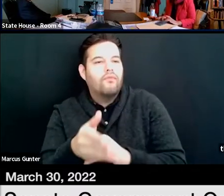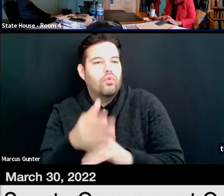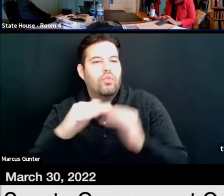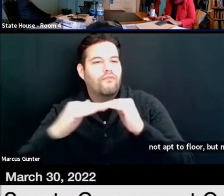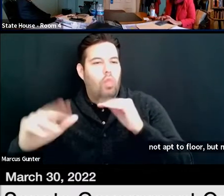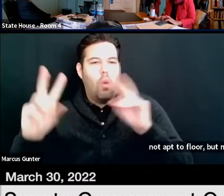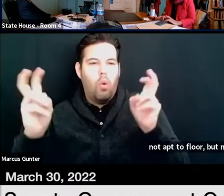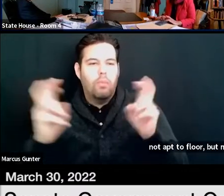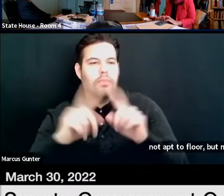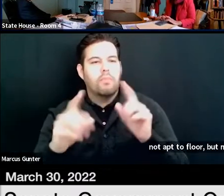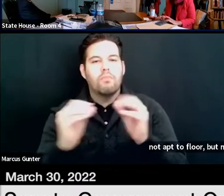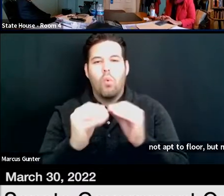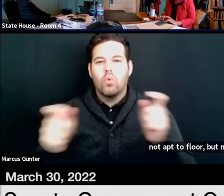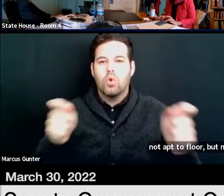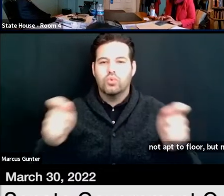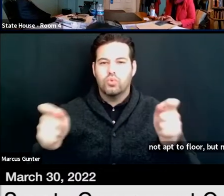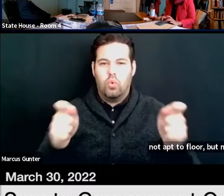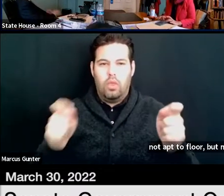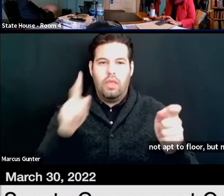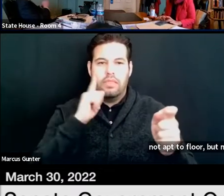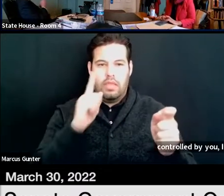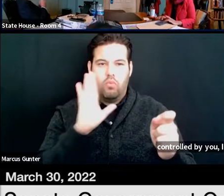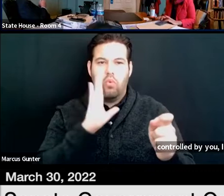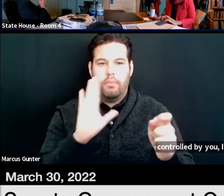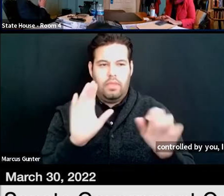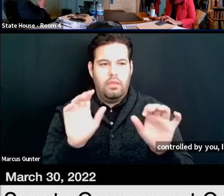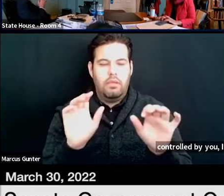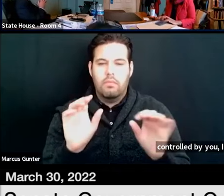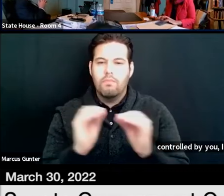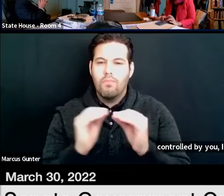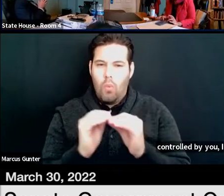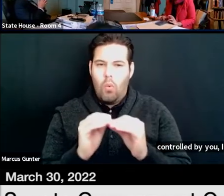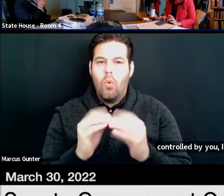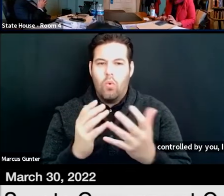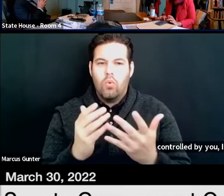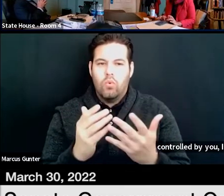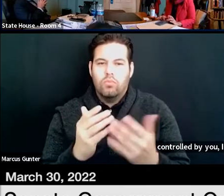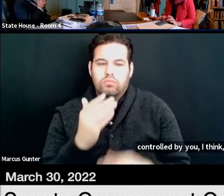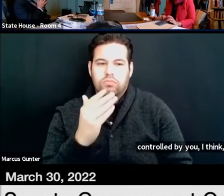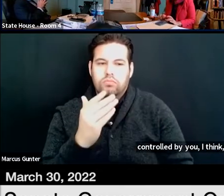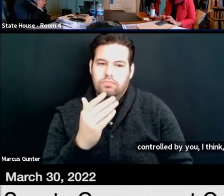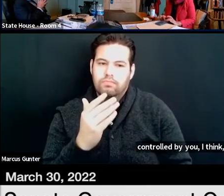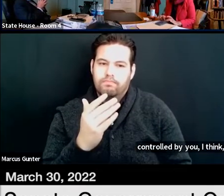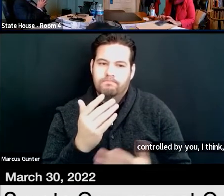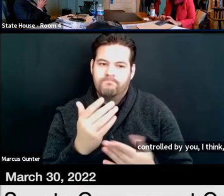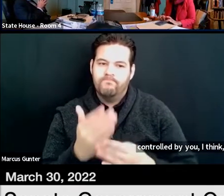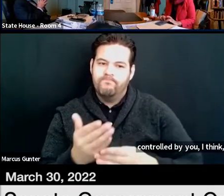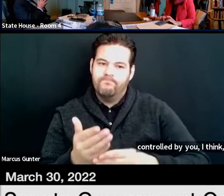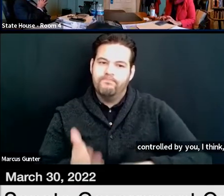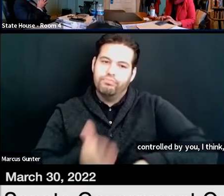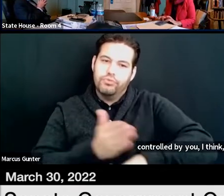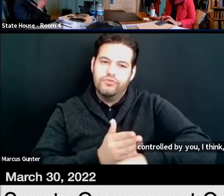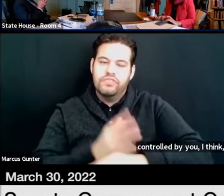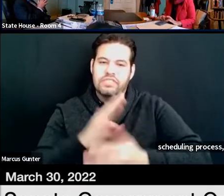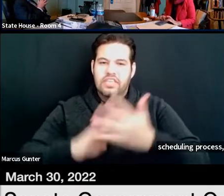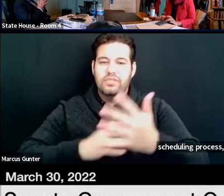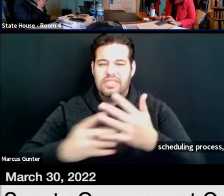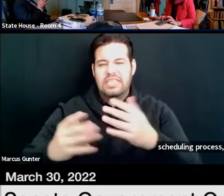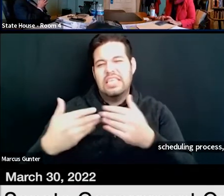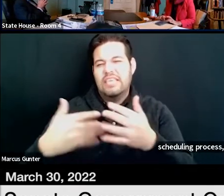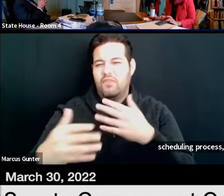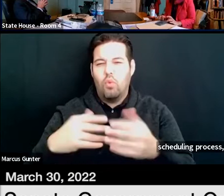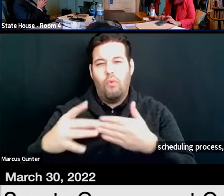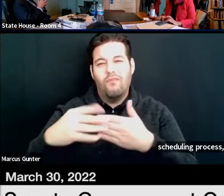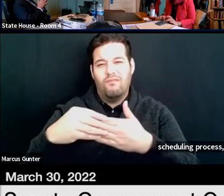I think would be a good use of that scheduling process. Even though it is fluid, you really can't control the